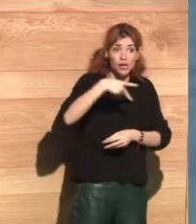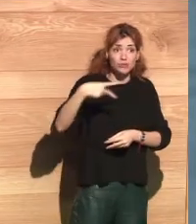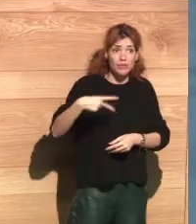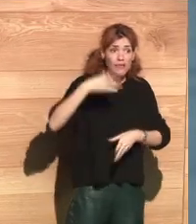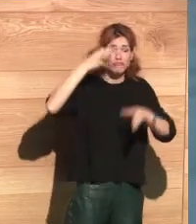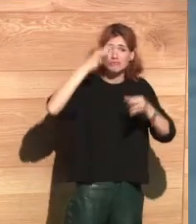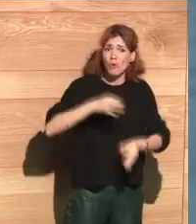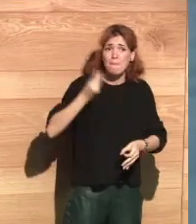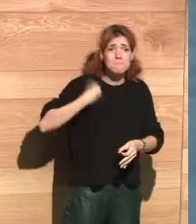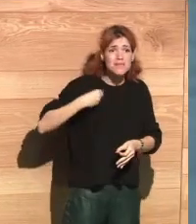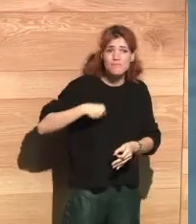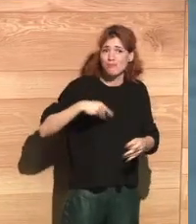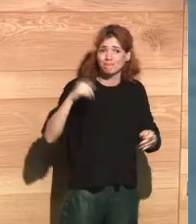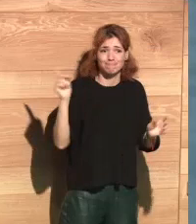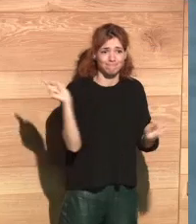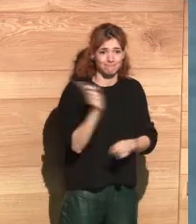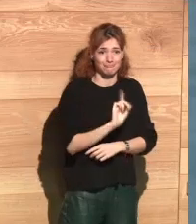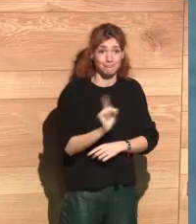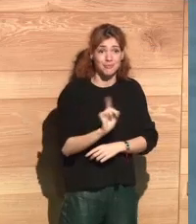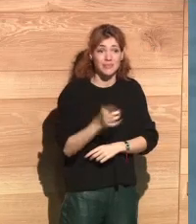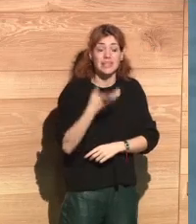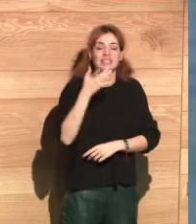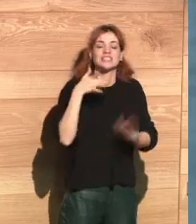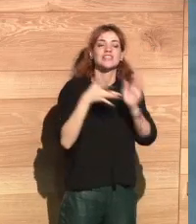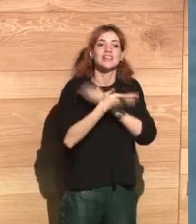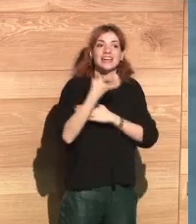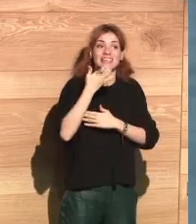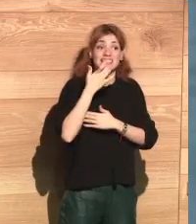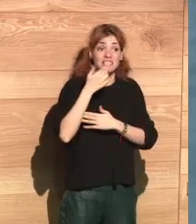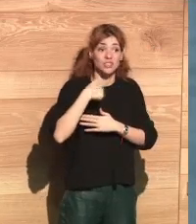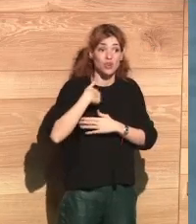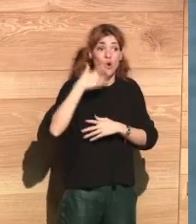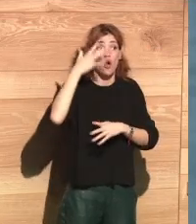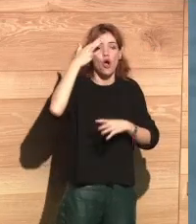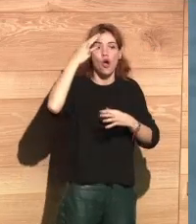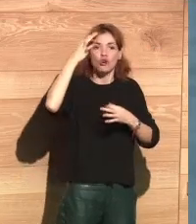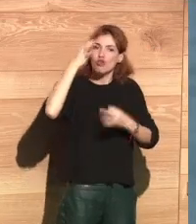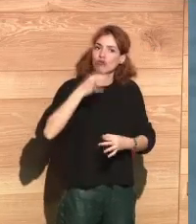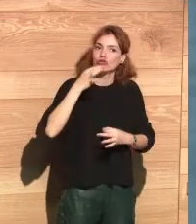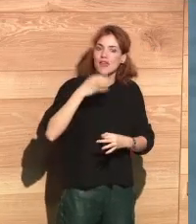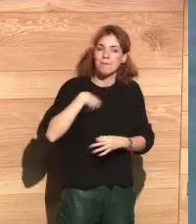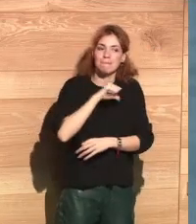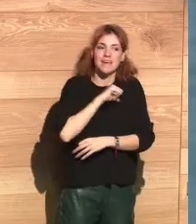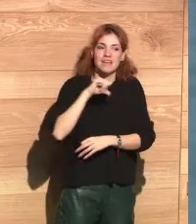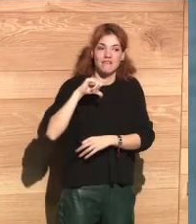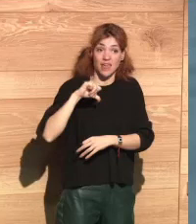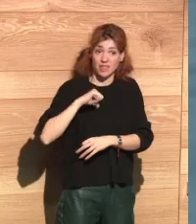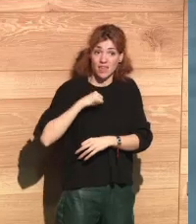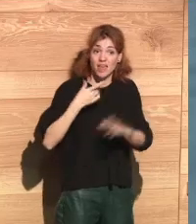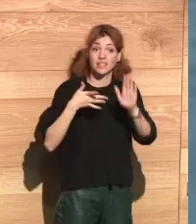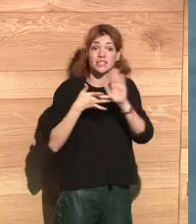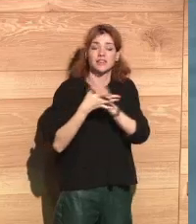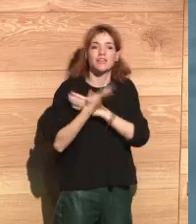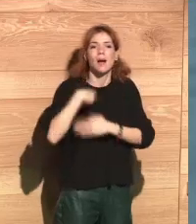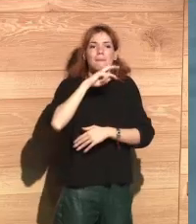real life, the results would not be the same for sure. So when I am aware of my privacy and automatically